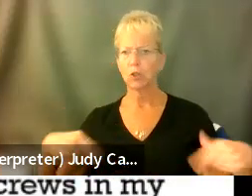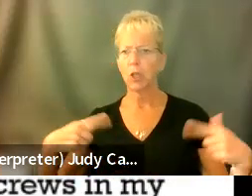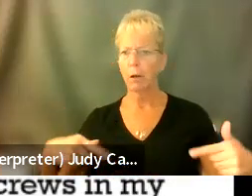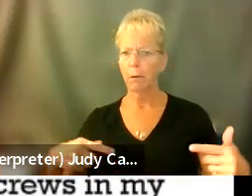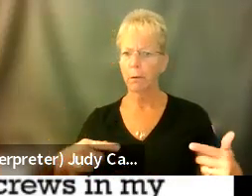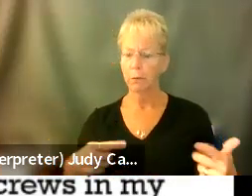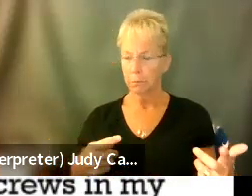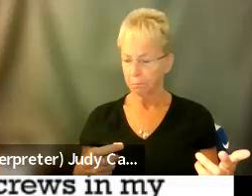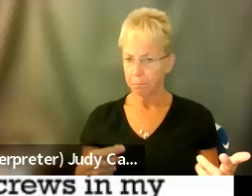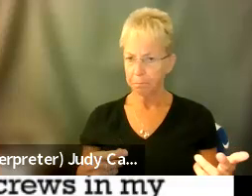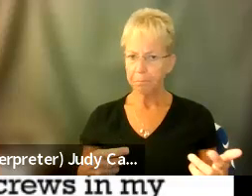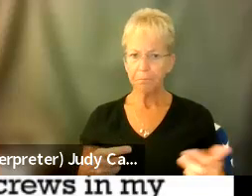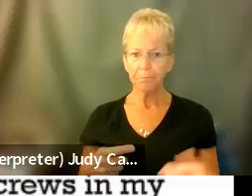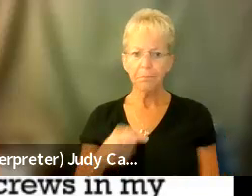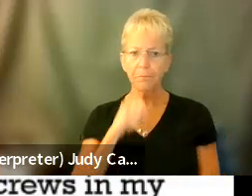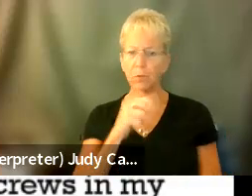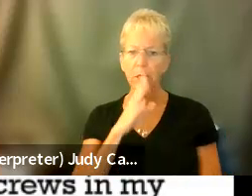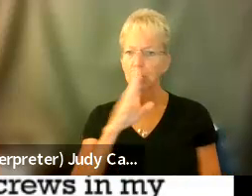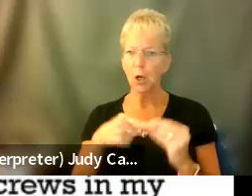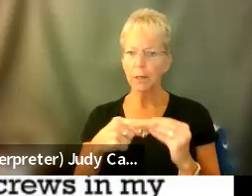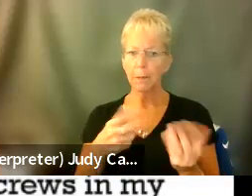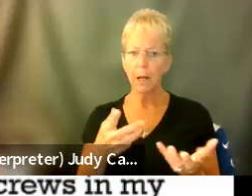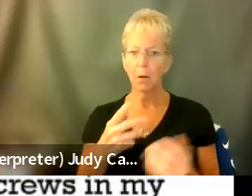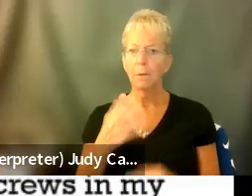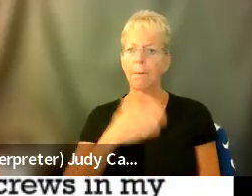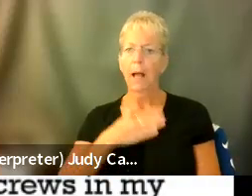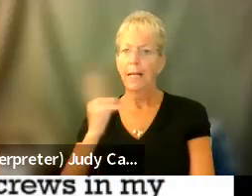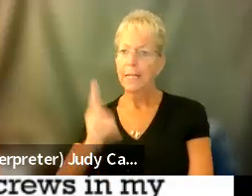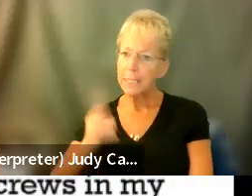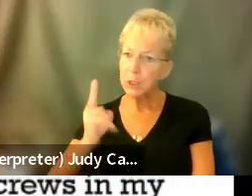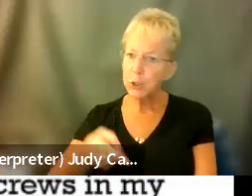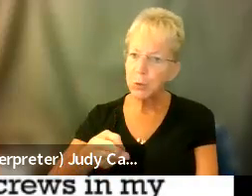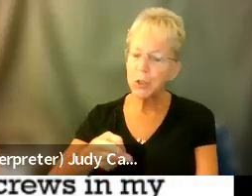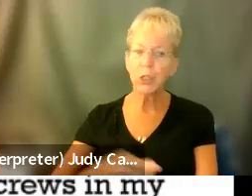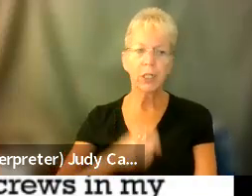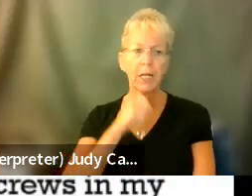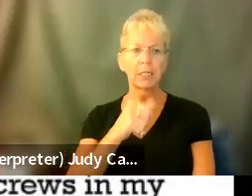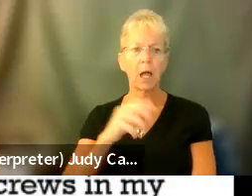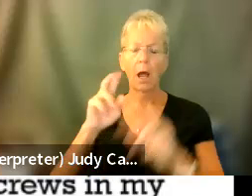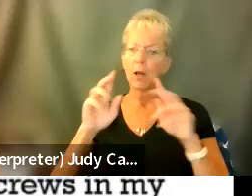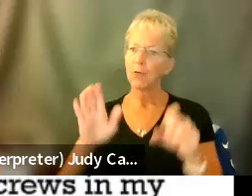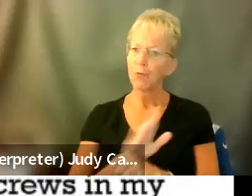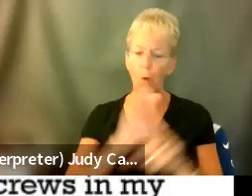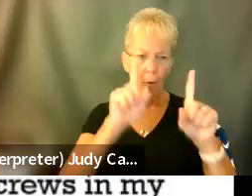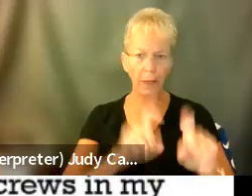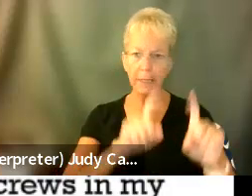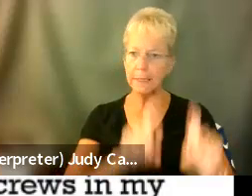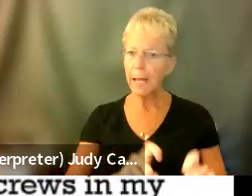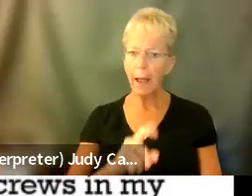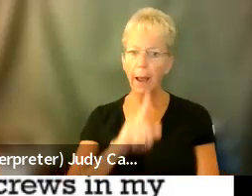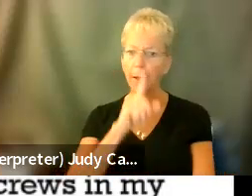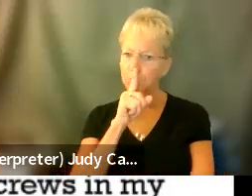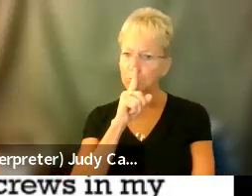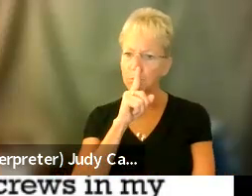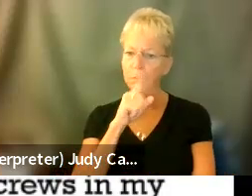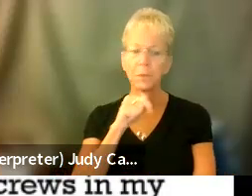she didn't talk about patient history. She didn't do a thorough exam during her examination. She didn't